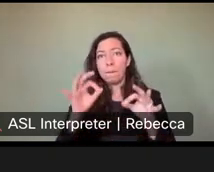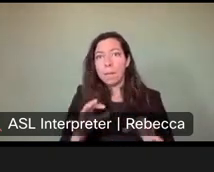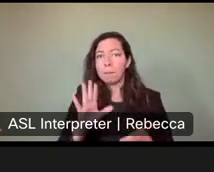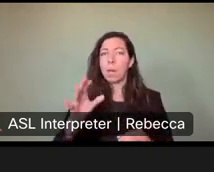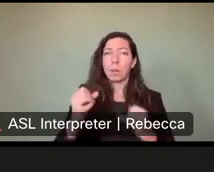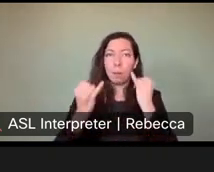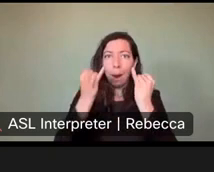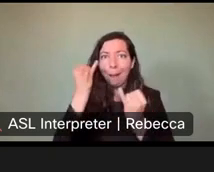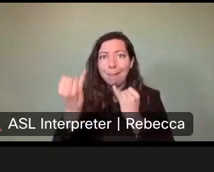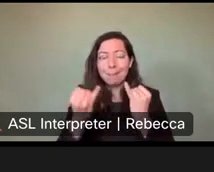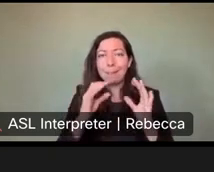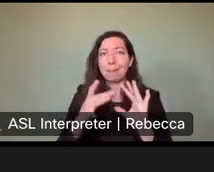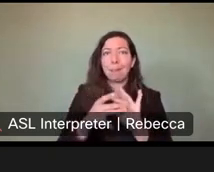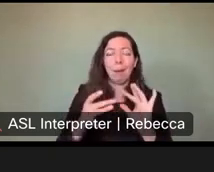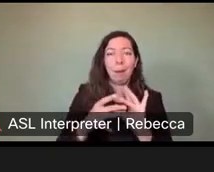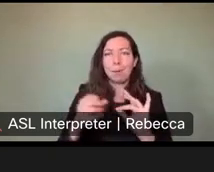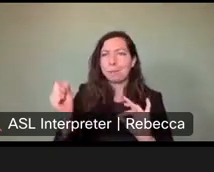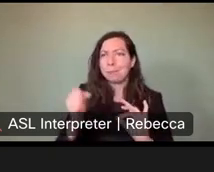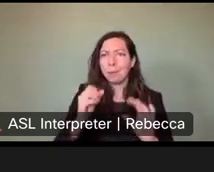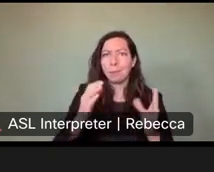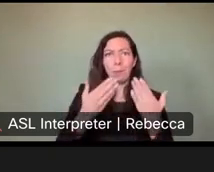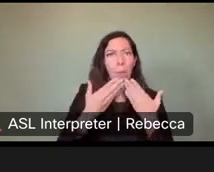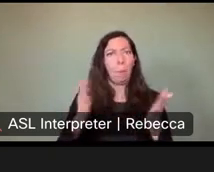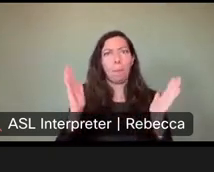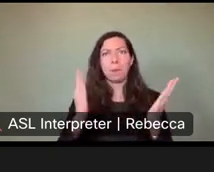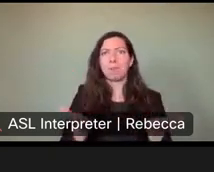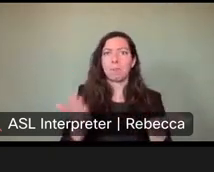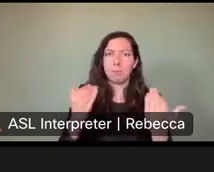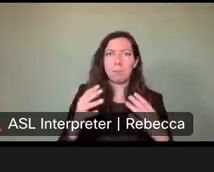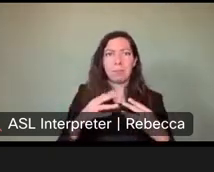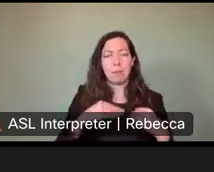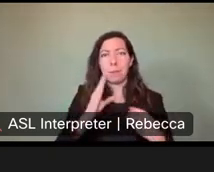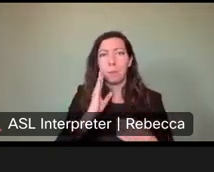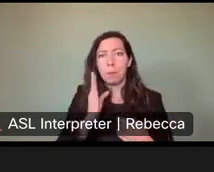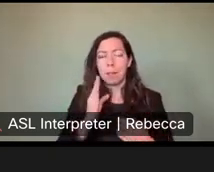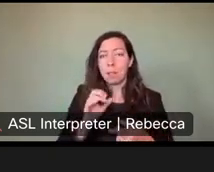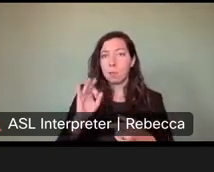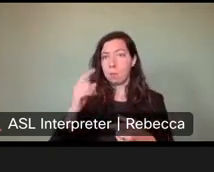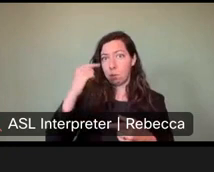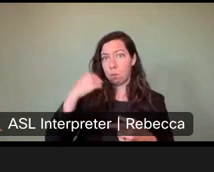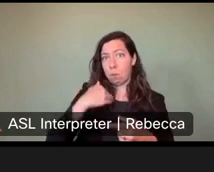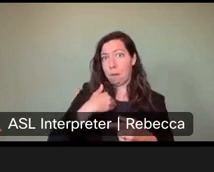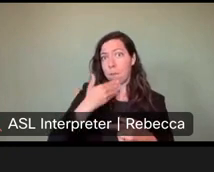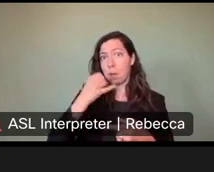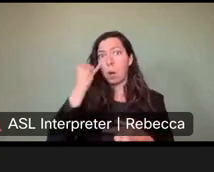and letting us know what you think. Um, would be better to adjust our goals.